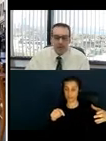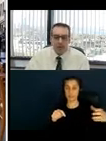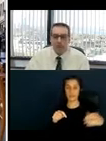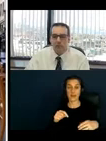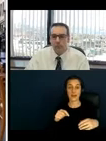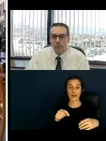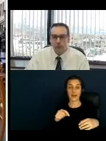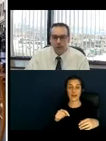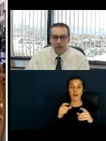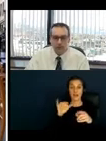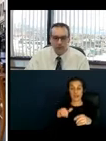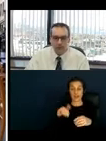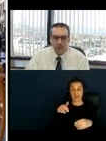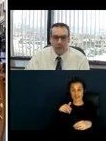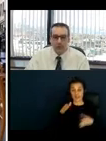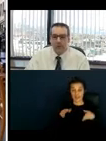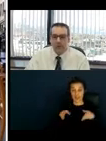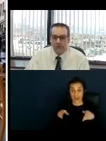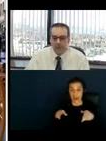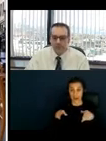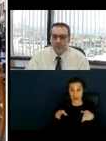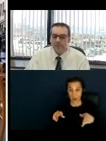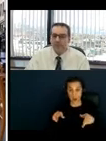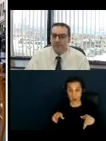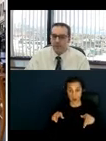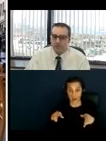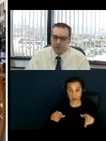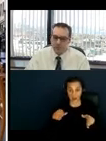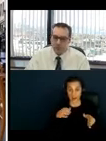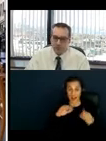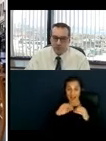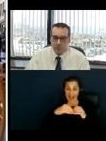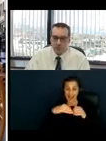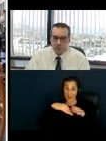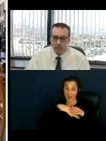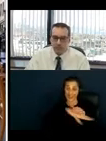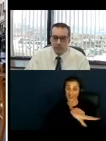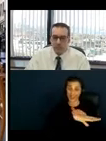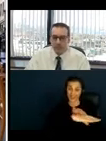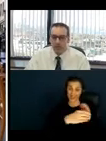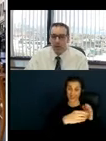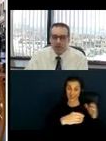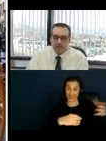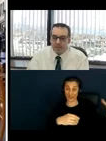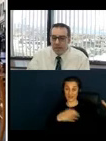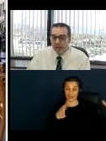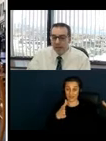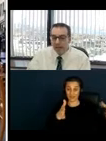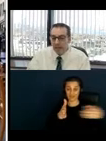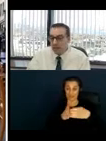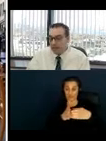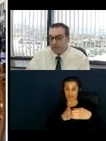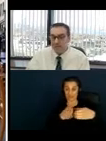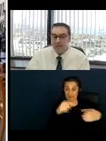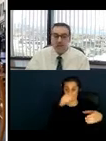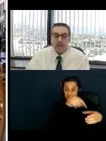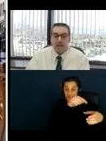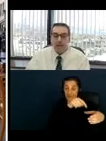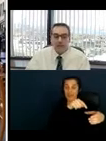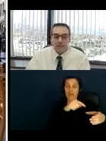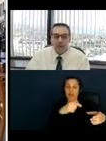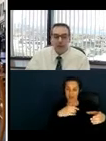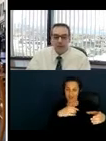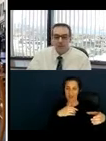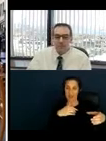the sidewalk to the parklet, there is a flush transition. And while this design, with this design,